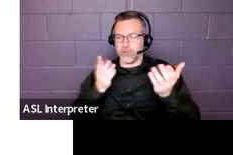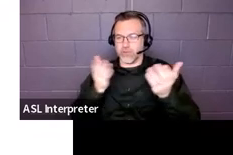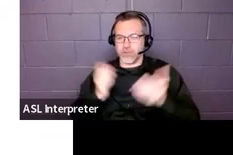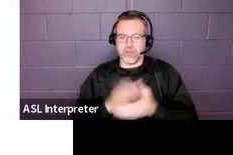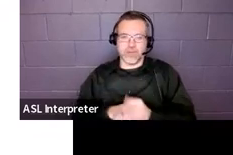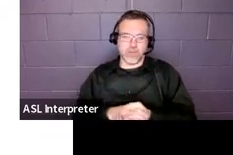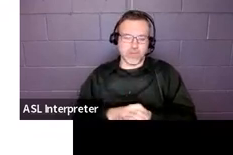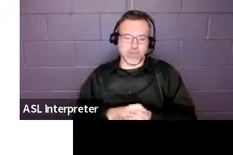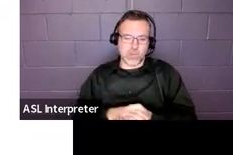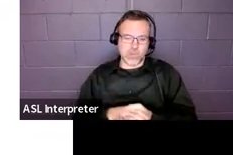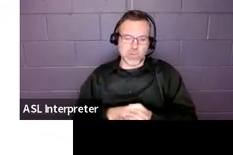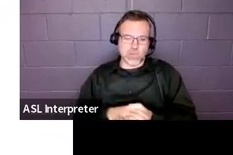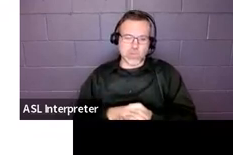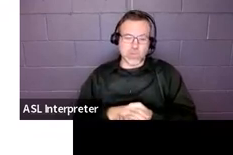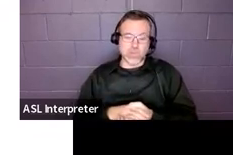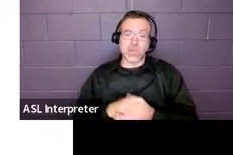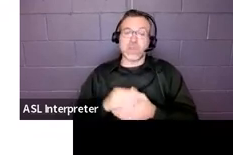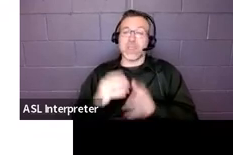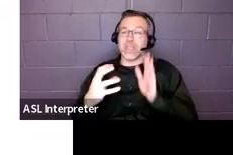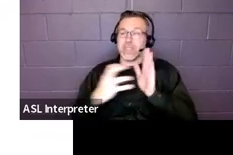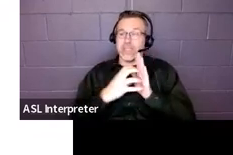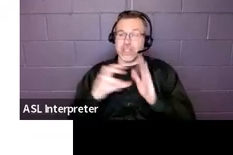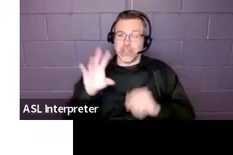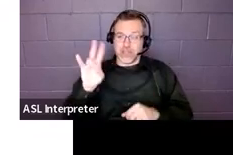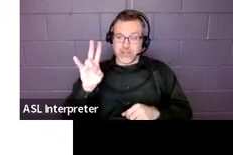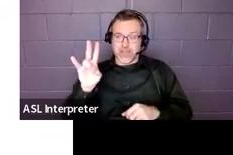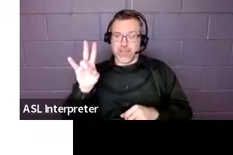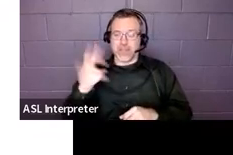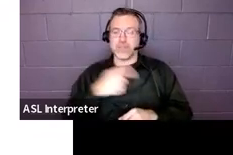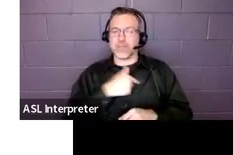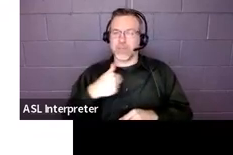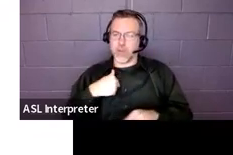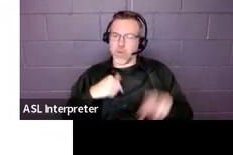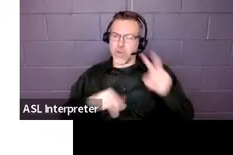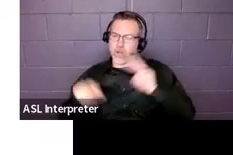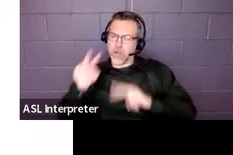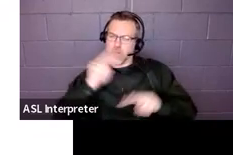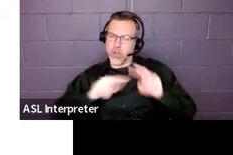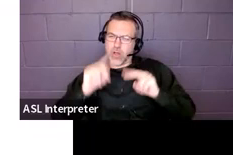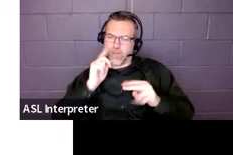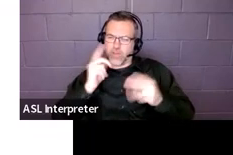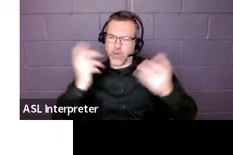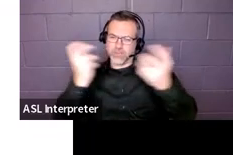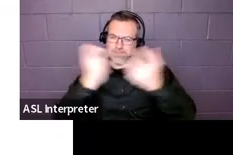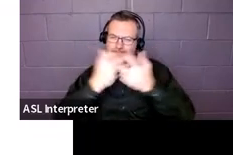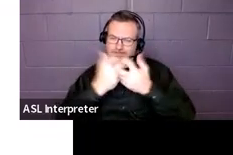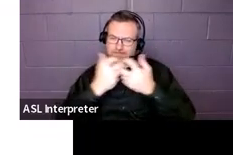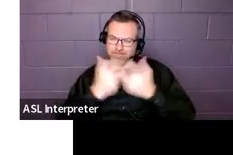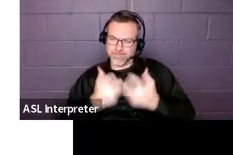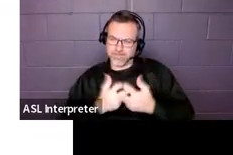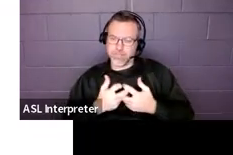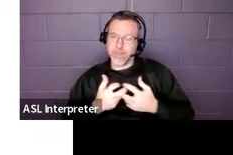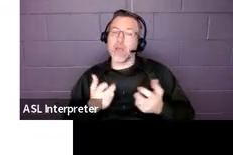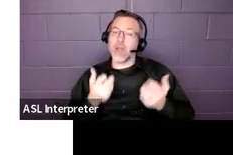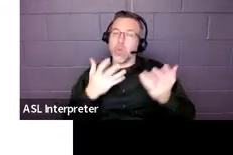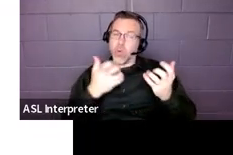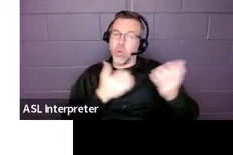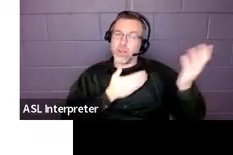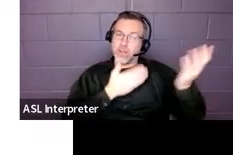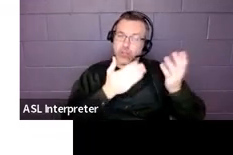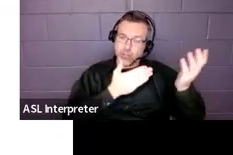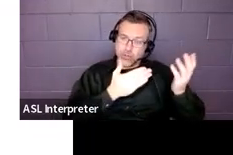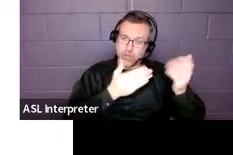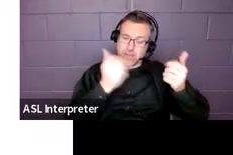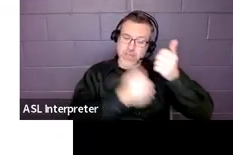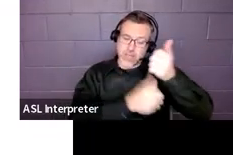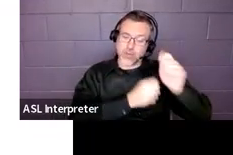So when we're in section seven, we look for alignment, we look for the service to be in a goal, and we